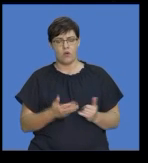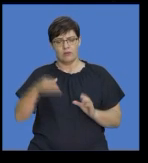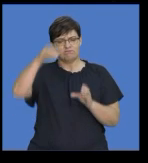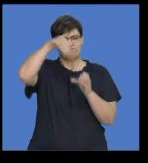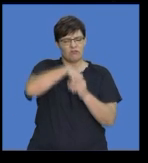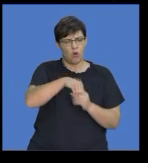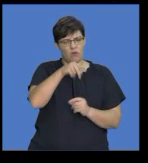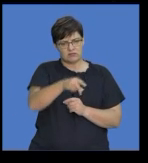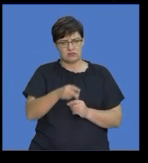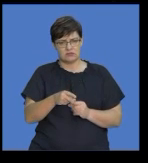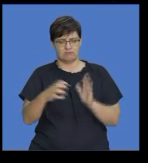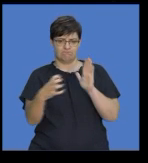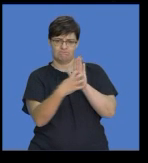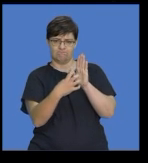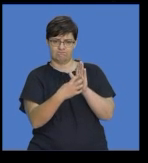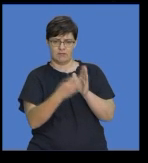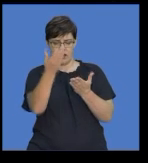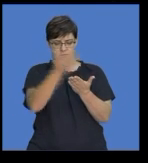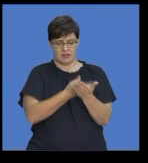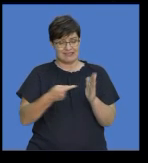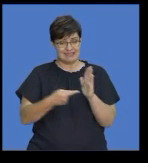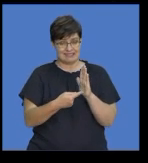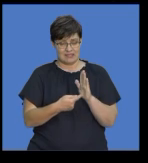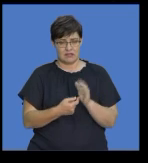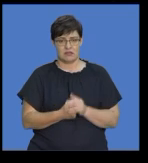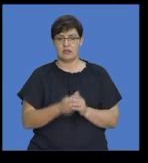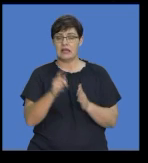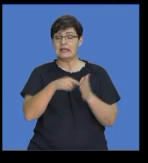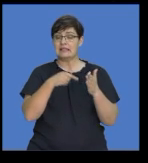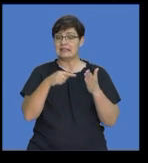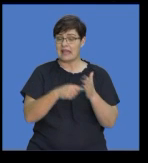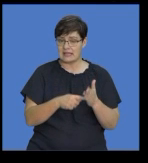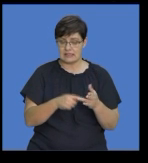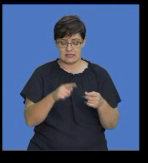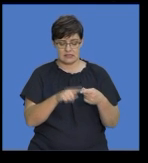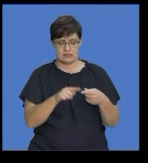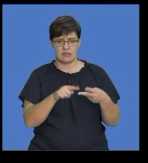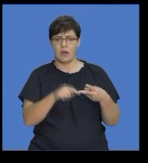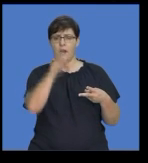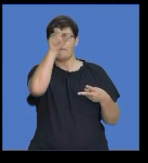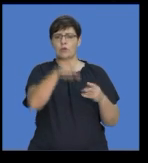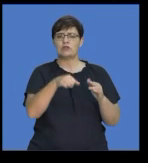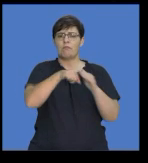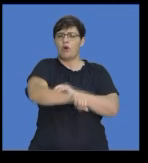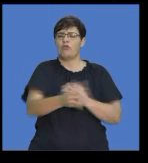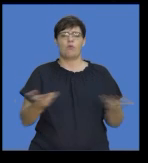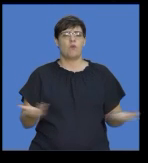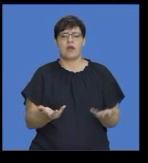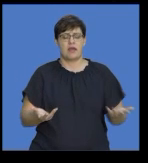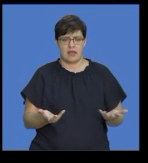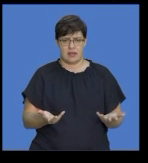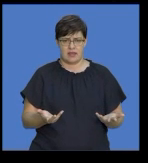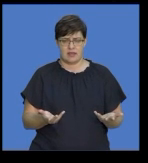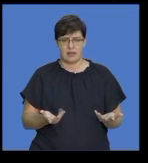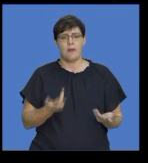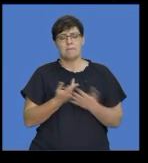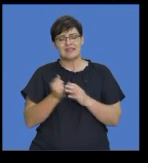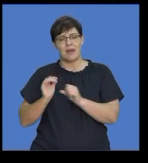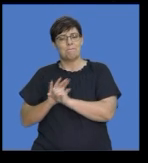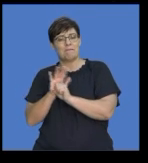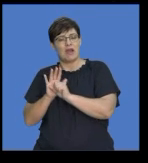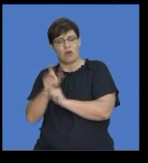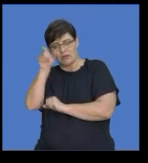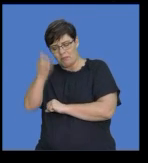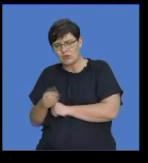included in an obituary. The date and the location of birth, that's very important. We have to give some sort of background